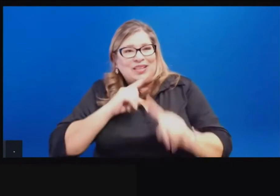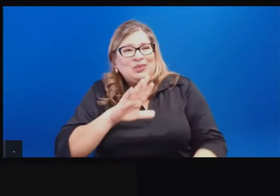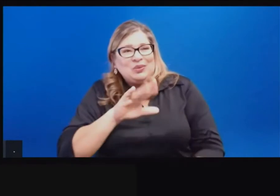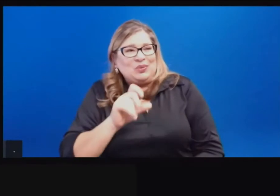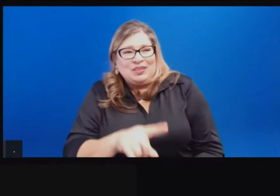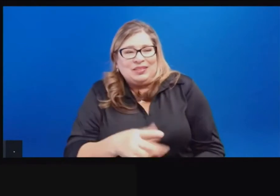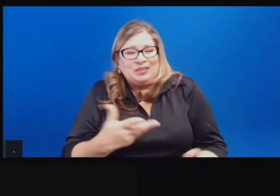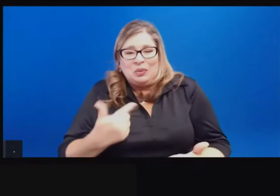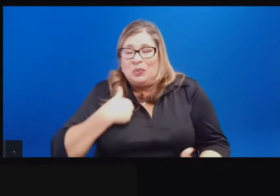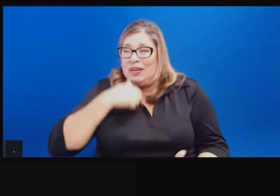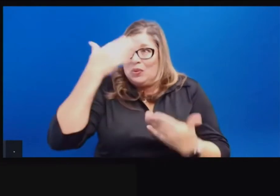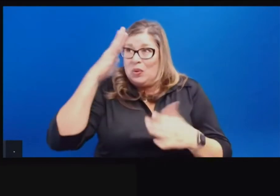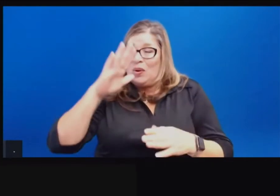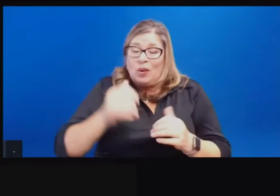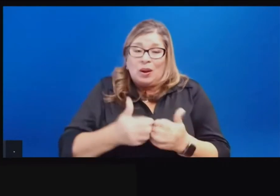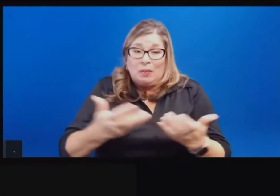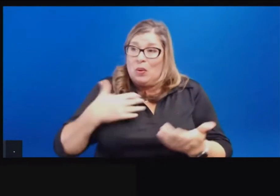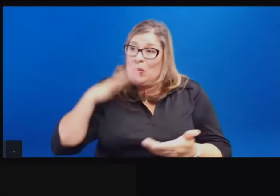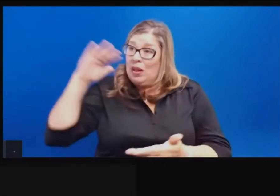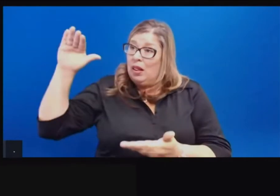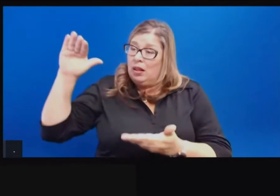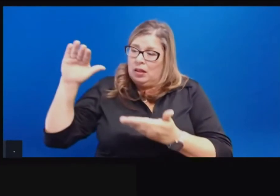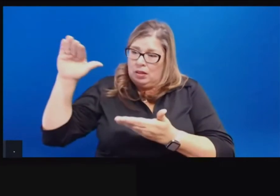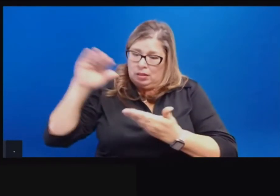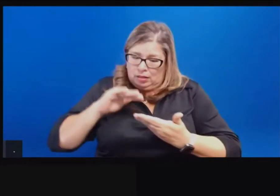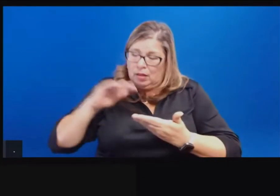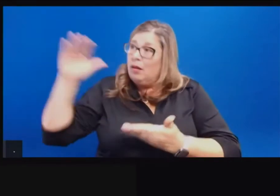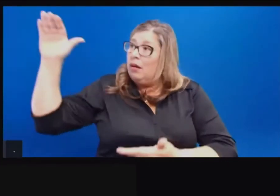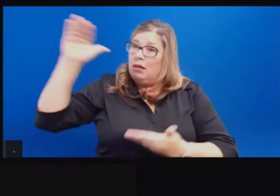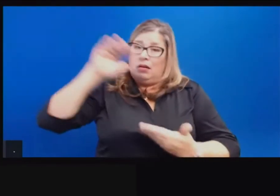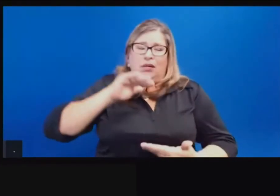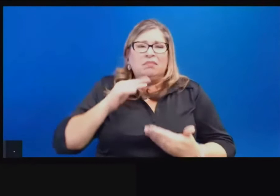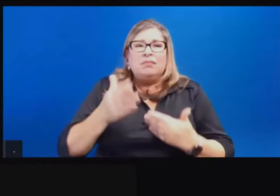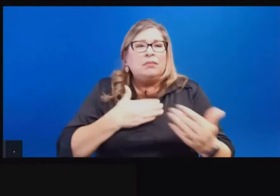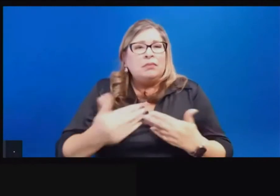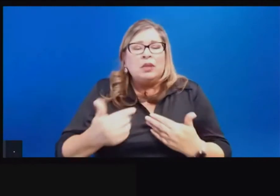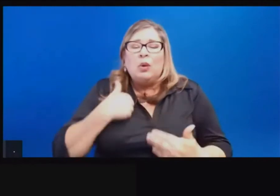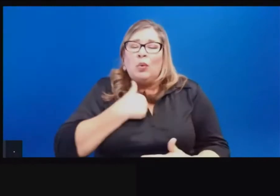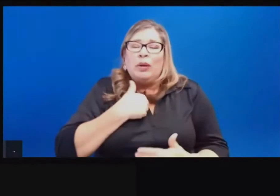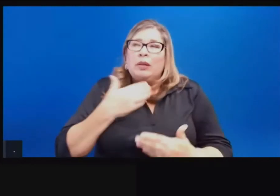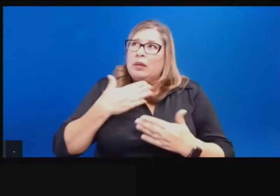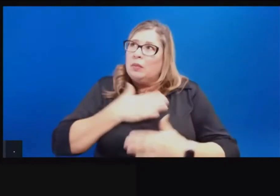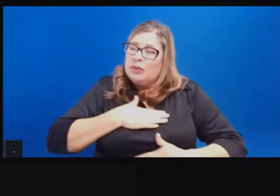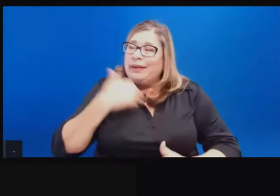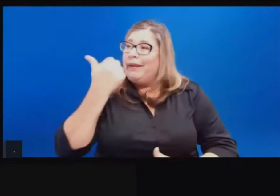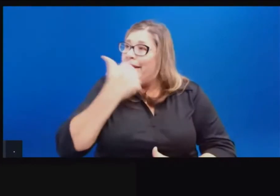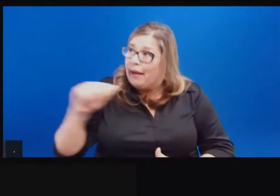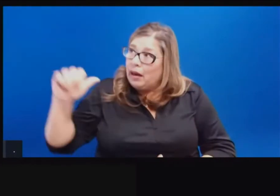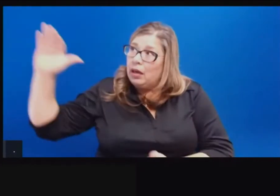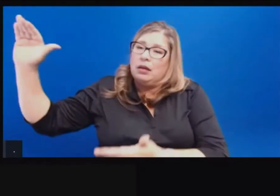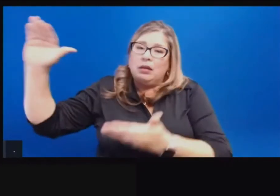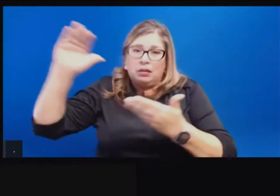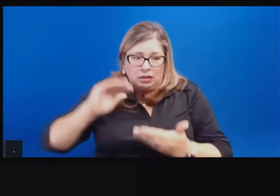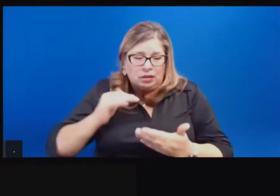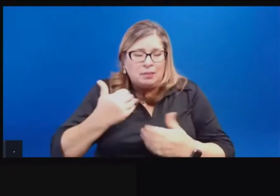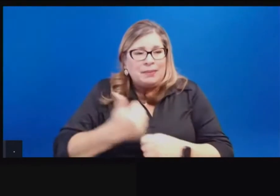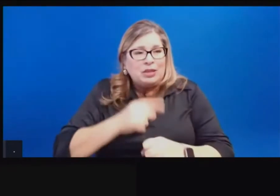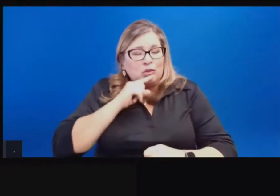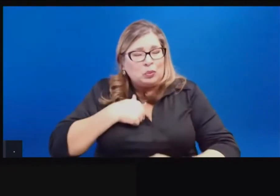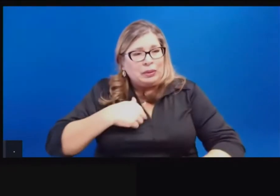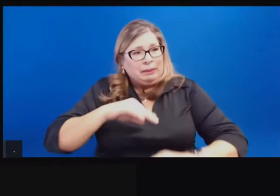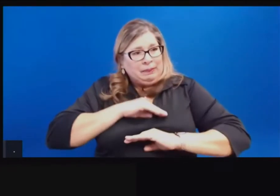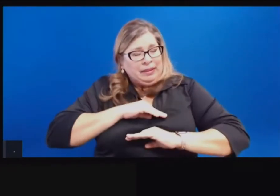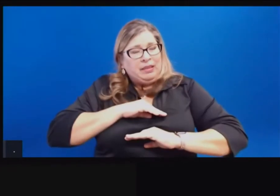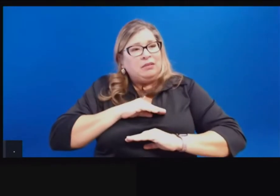much we'll get, but, you know, we are grateful for any additions that we get in the vaccine so that we can definitely meet the supply, more of the supply